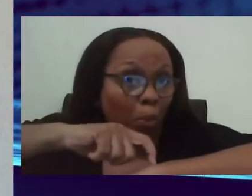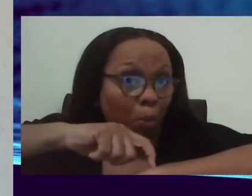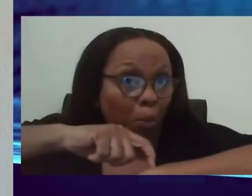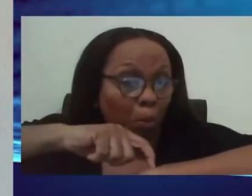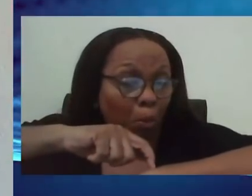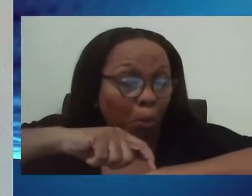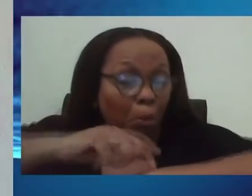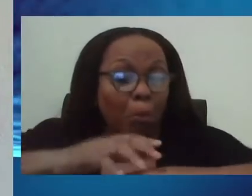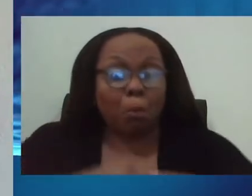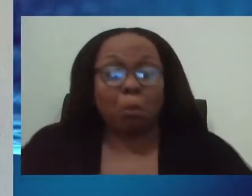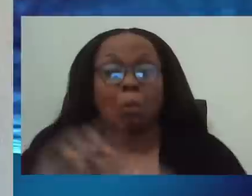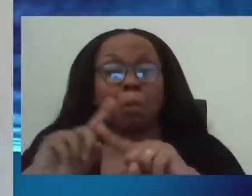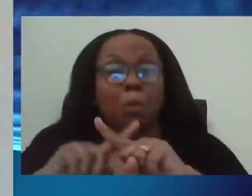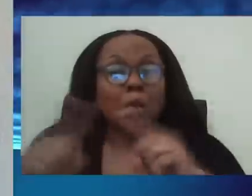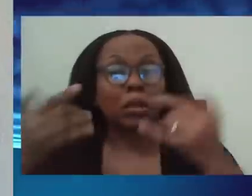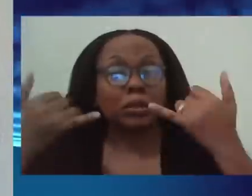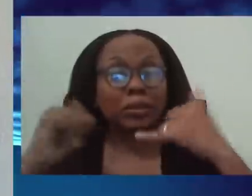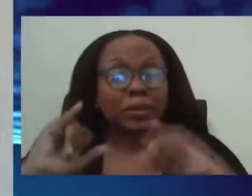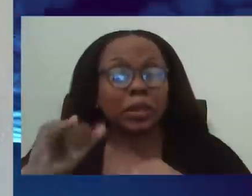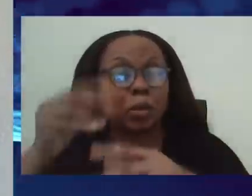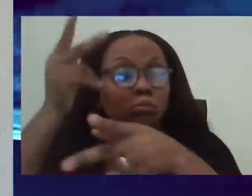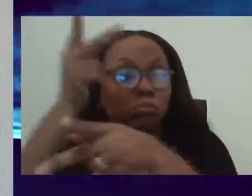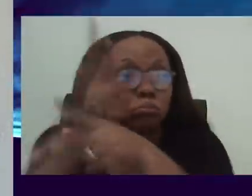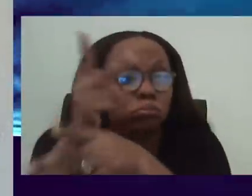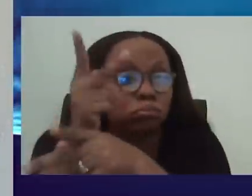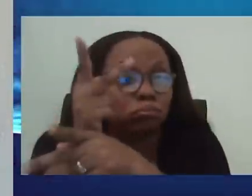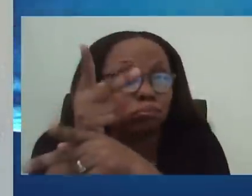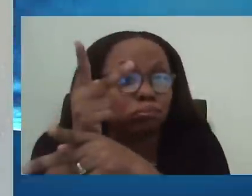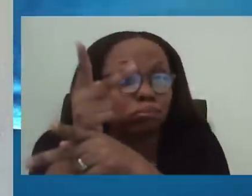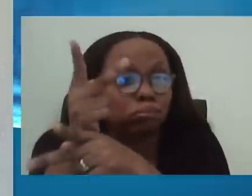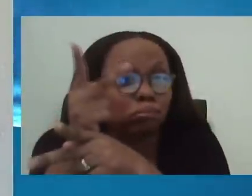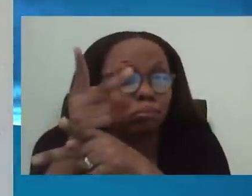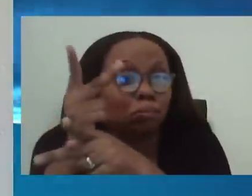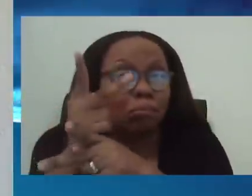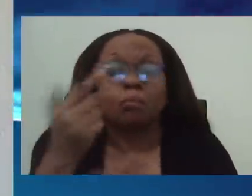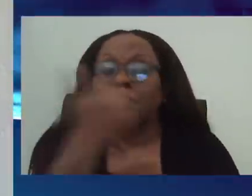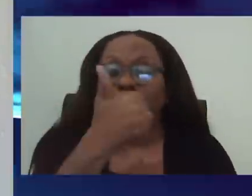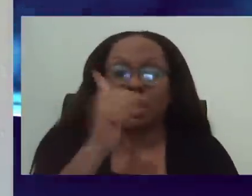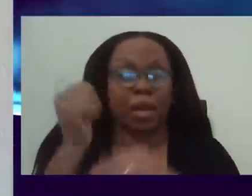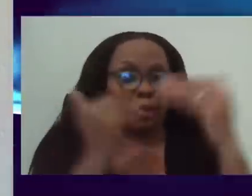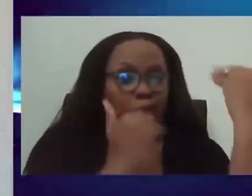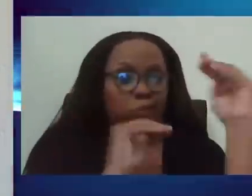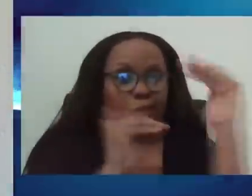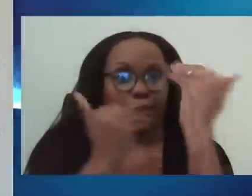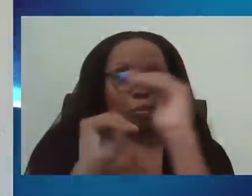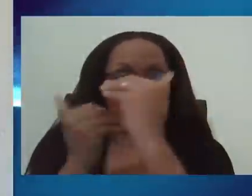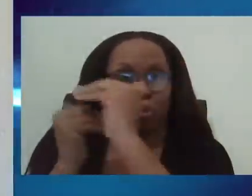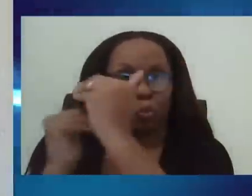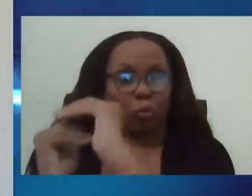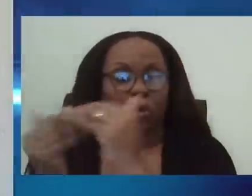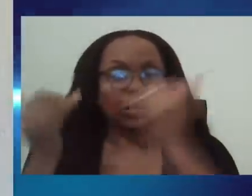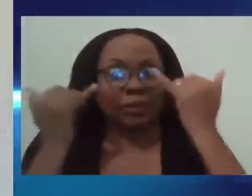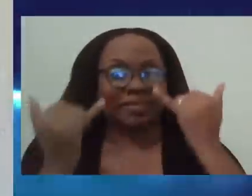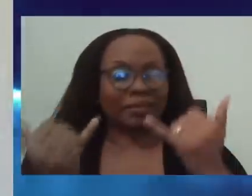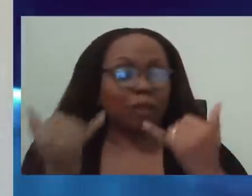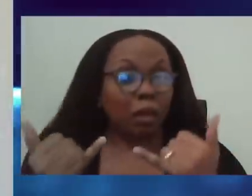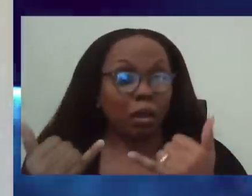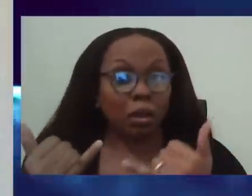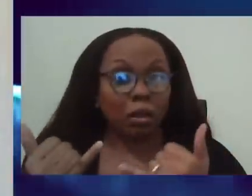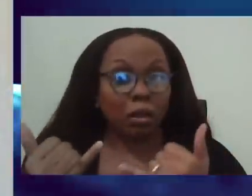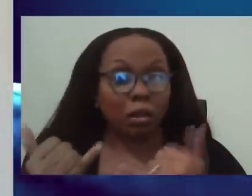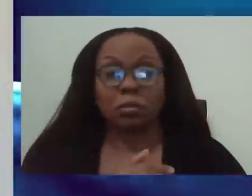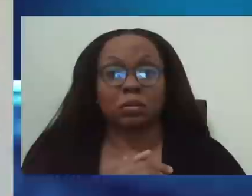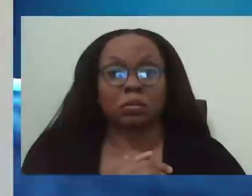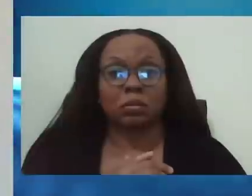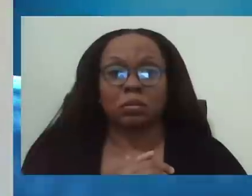would caution us to note that any restrictions that we place on now, especially those movement restrictions,